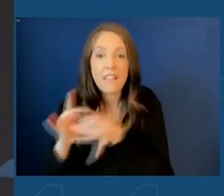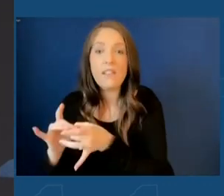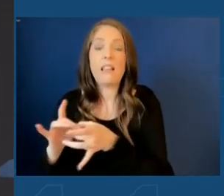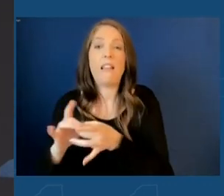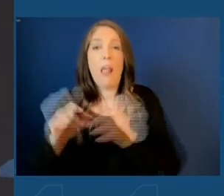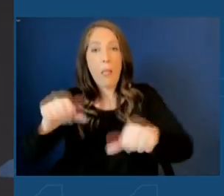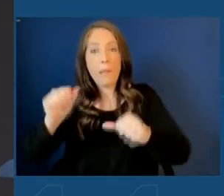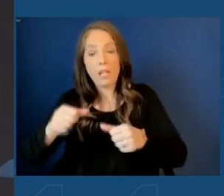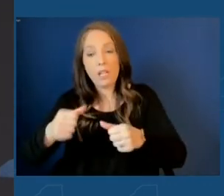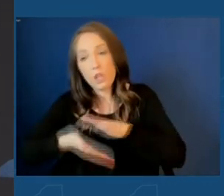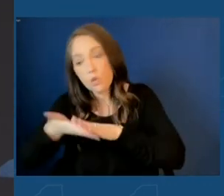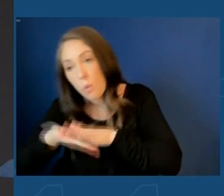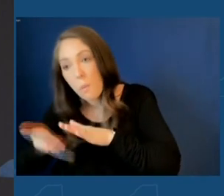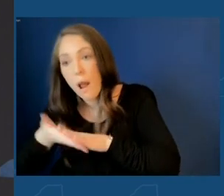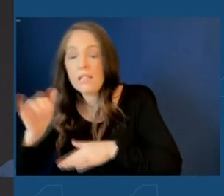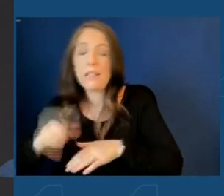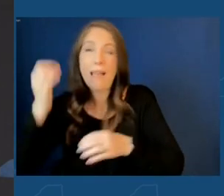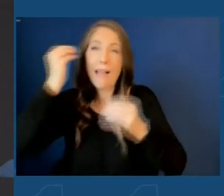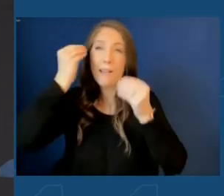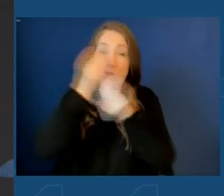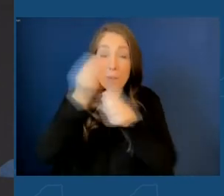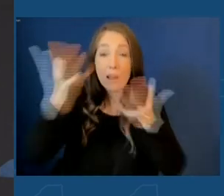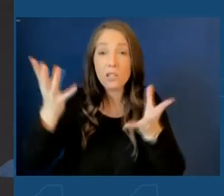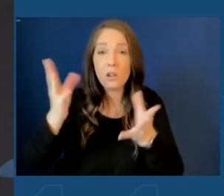will win the 21st century.